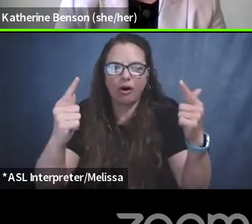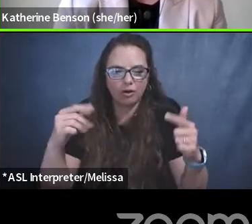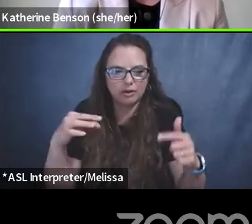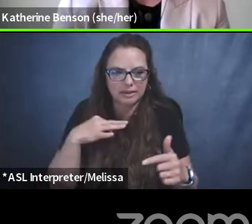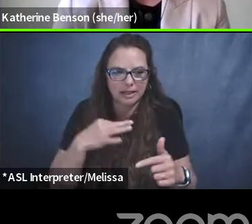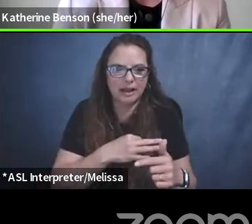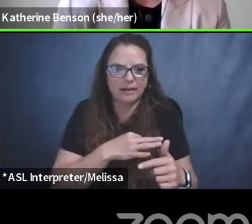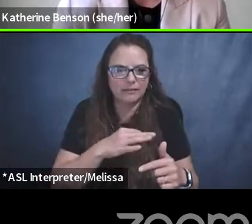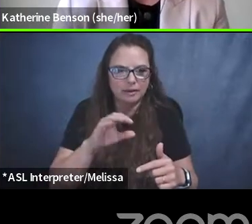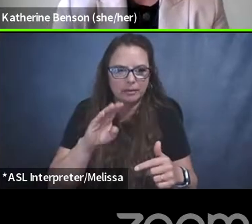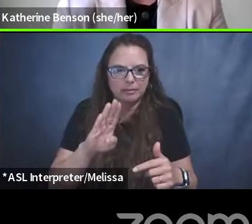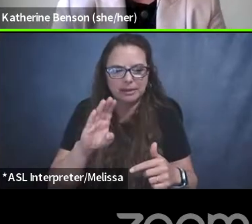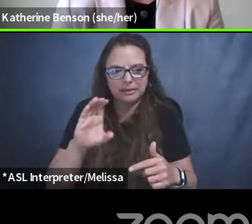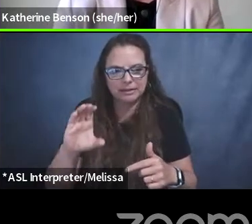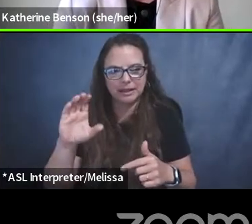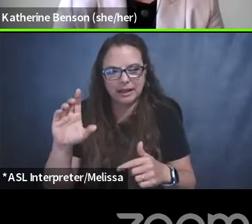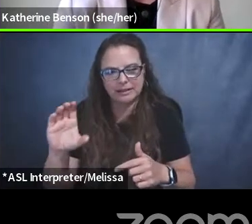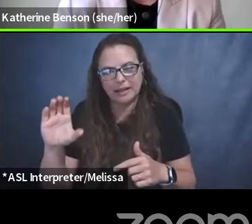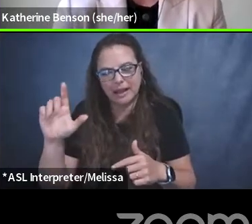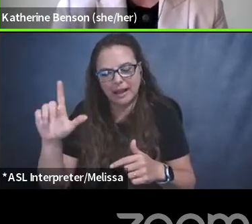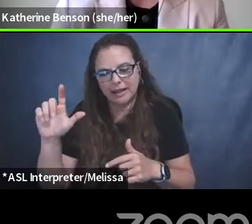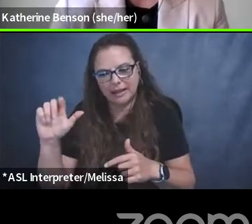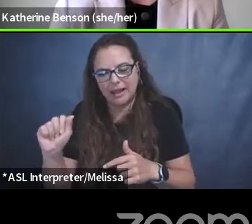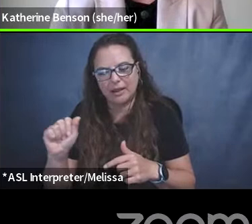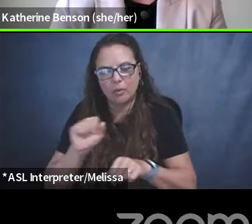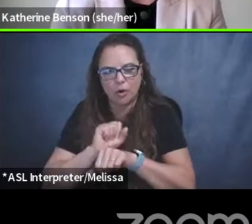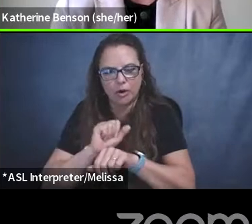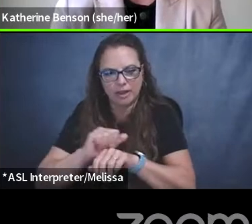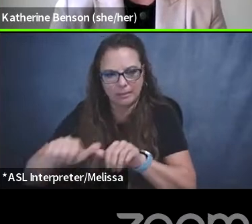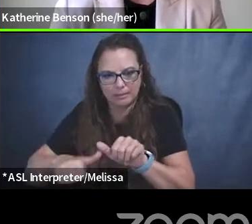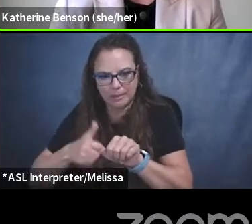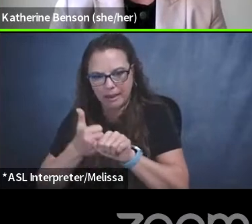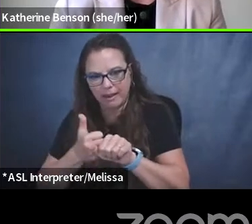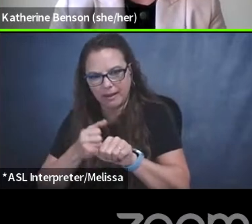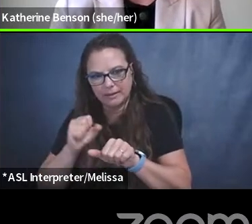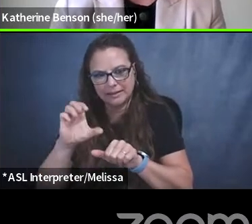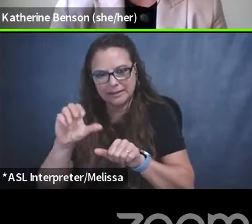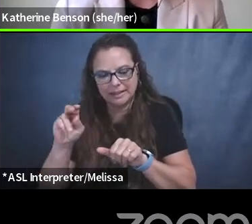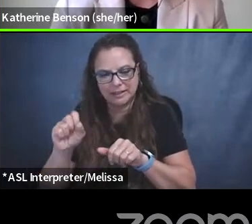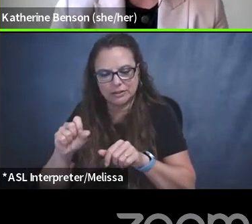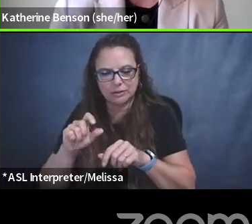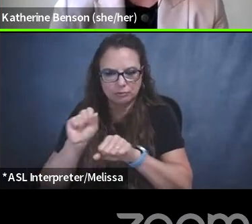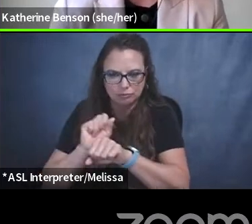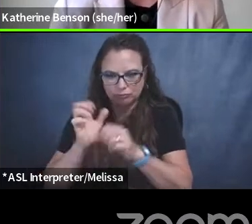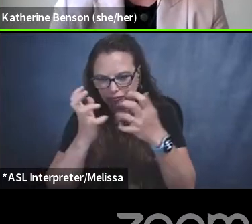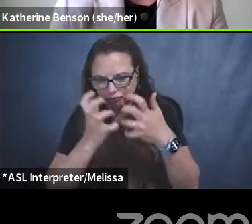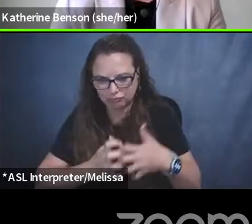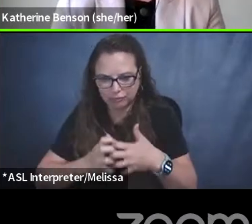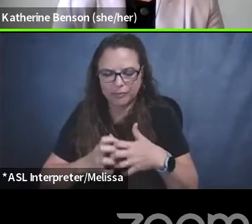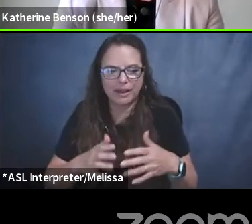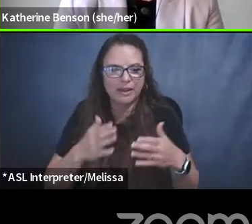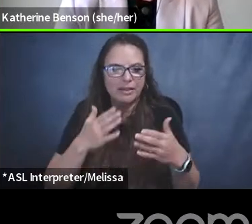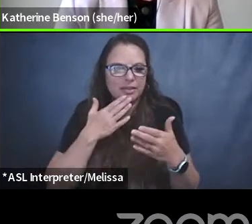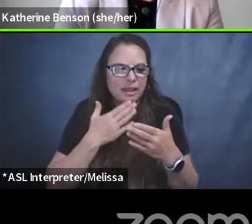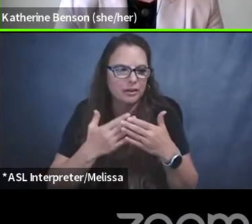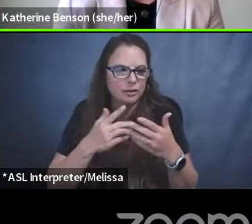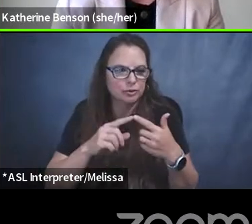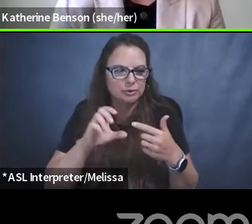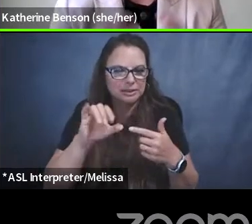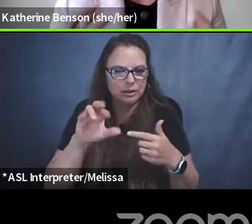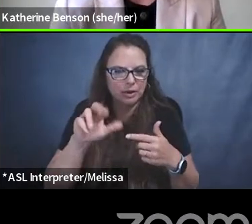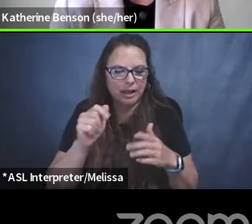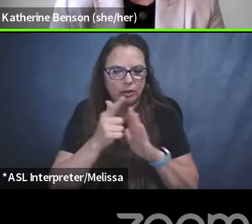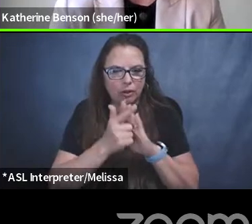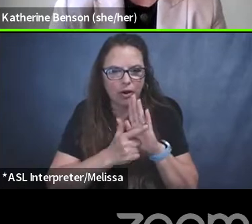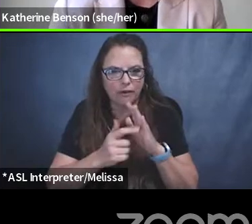who are working behind the scenes to put tonight's panel together. As well as again, a thank you to CIRA and the Law Foundation of Ontario